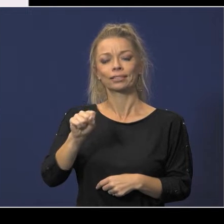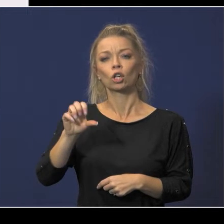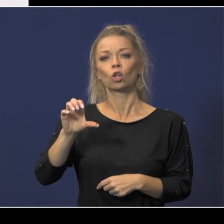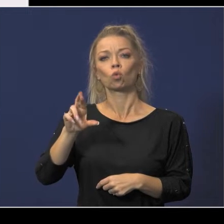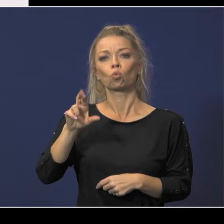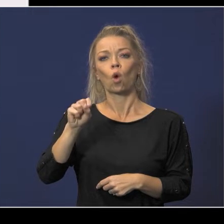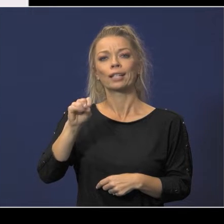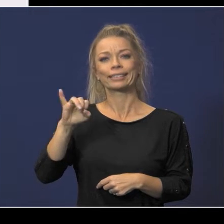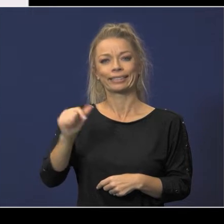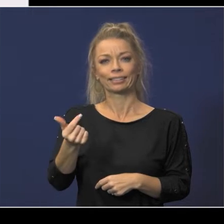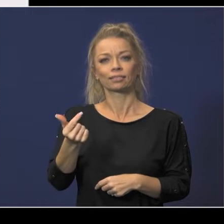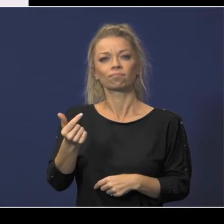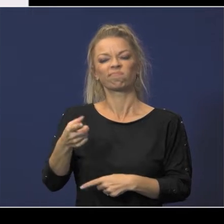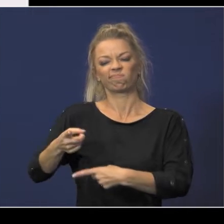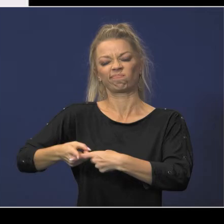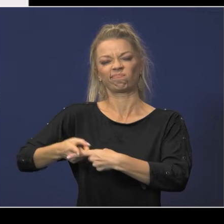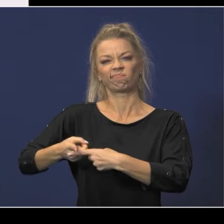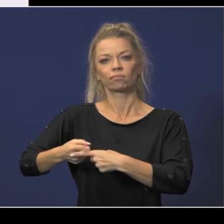can see on the next map